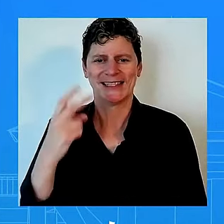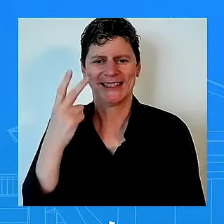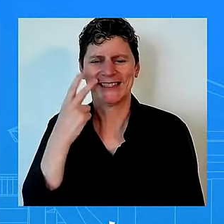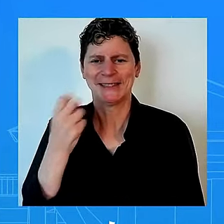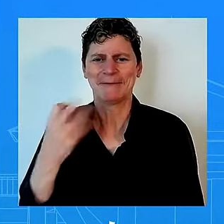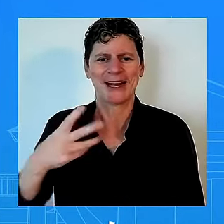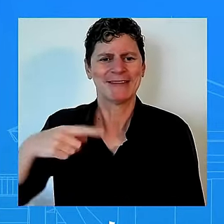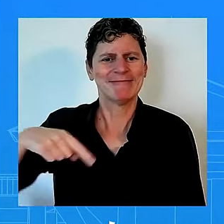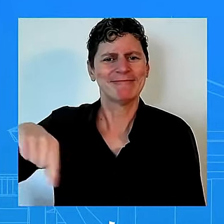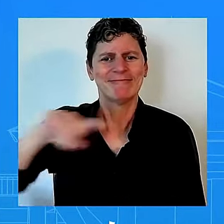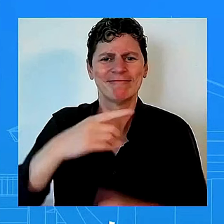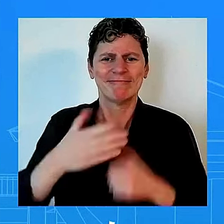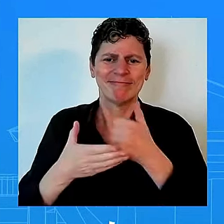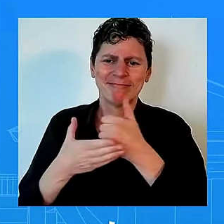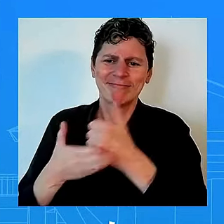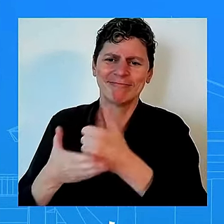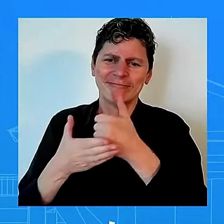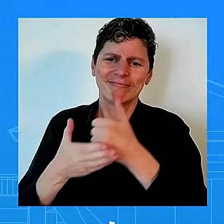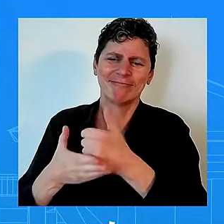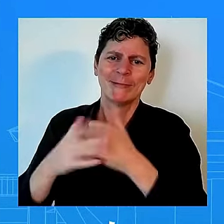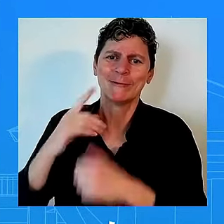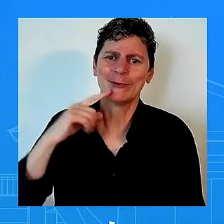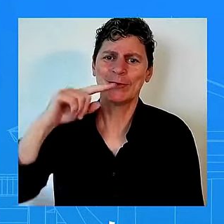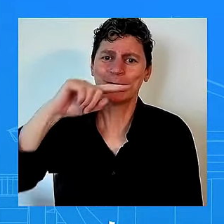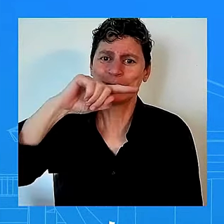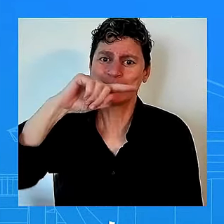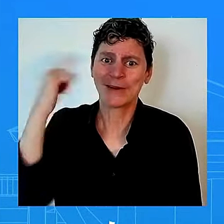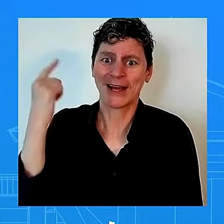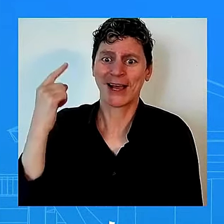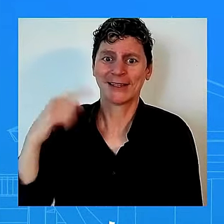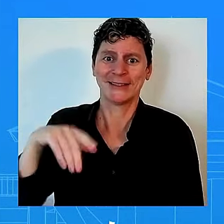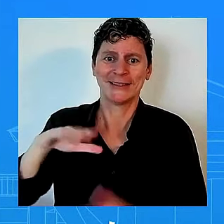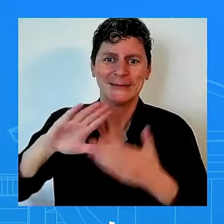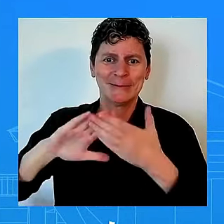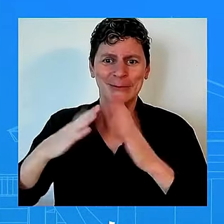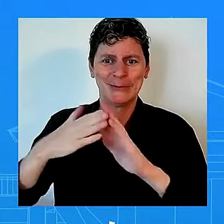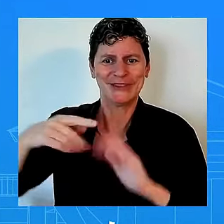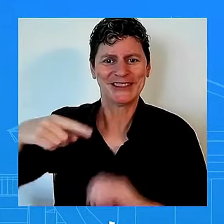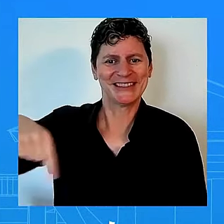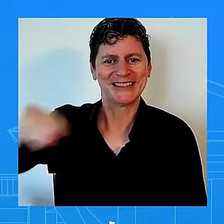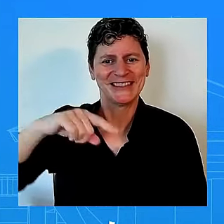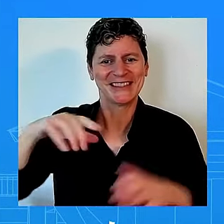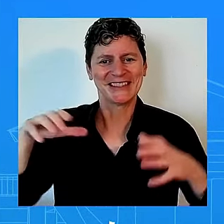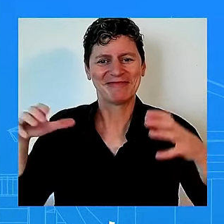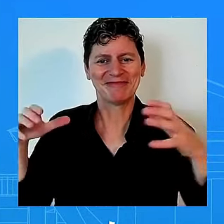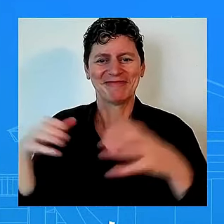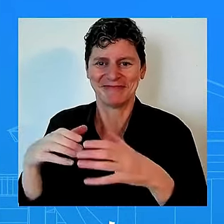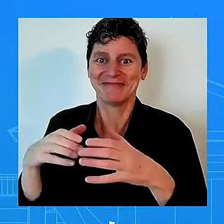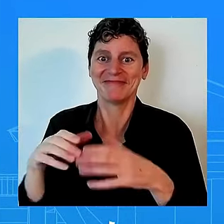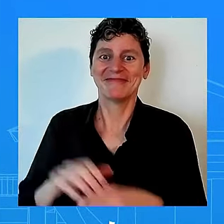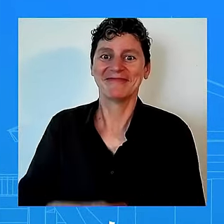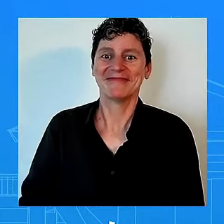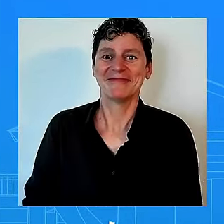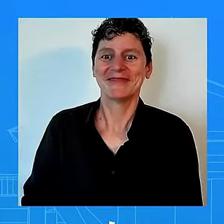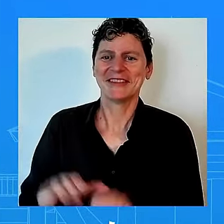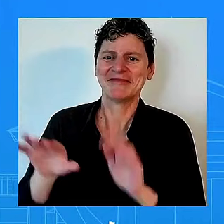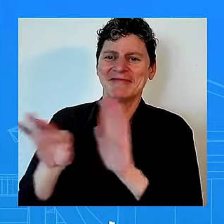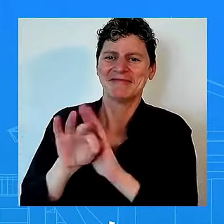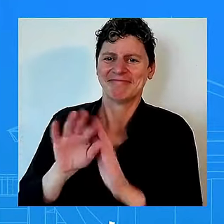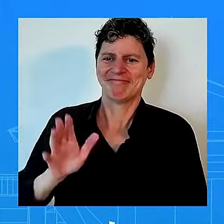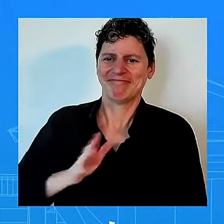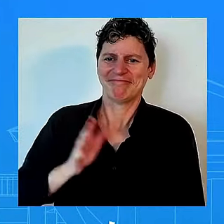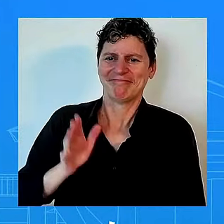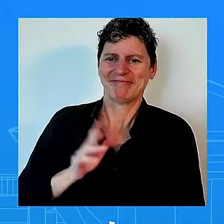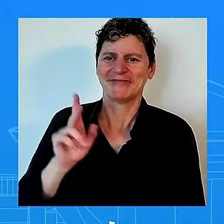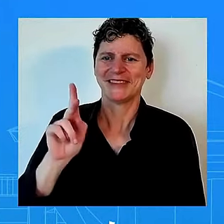brown jackson to the supreme court and investing a historic 16 billion dollars into hbcus we are